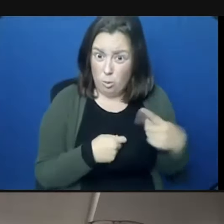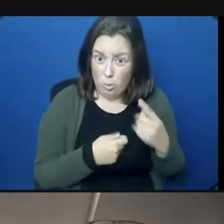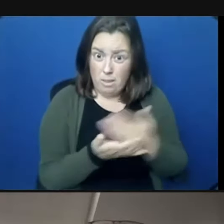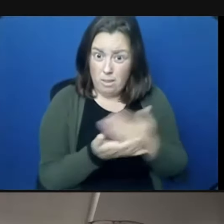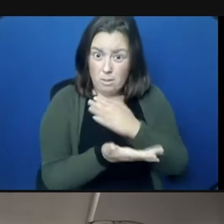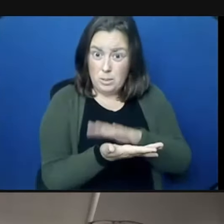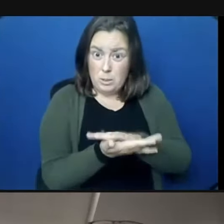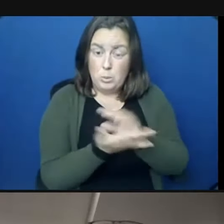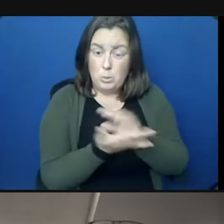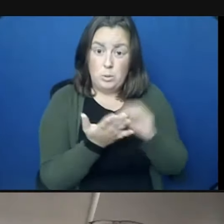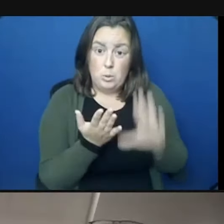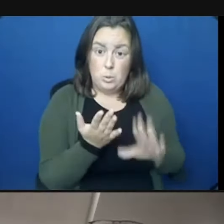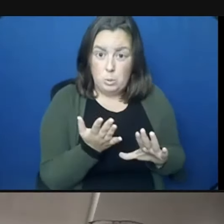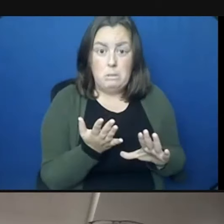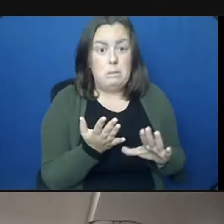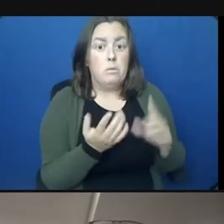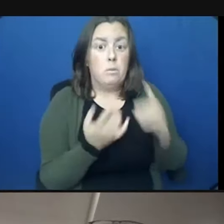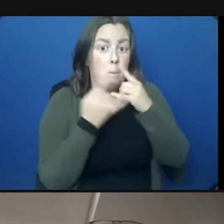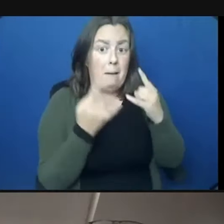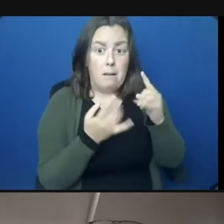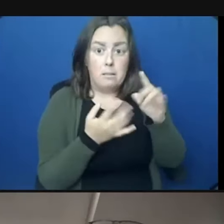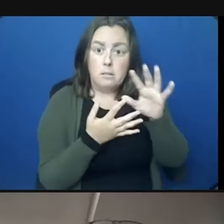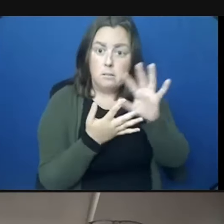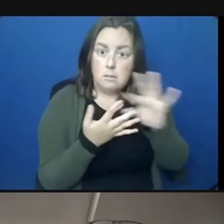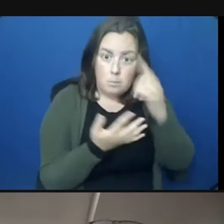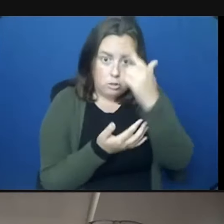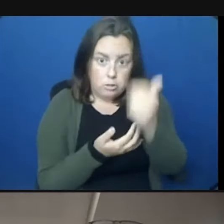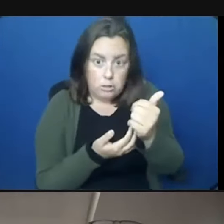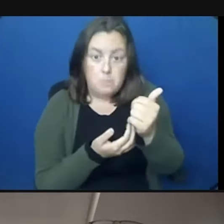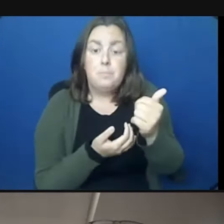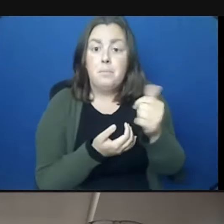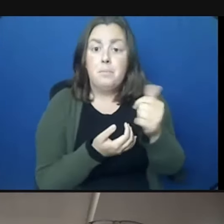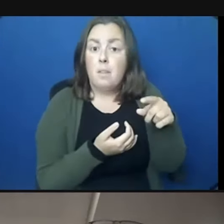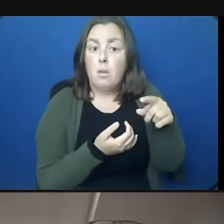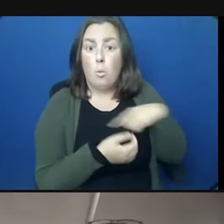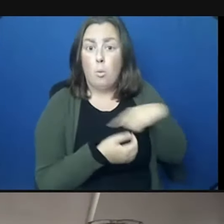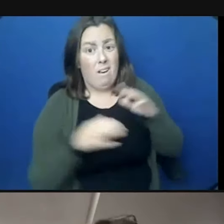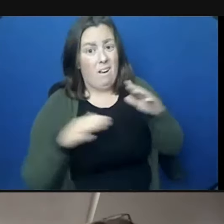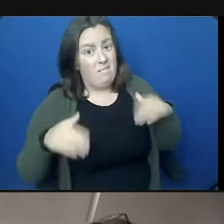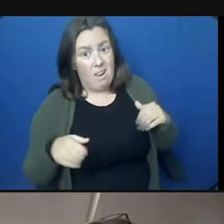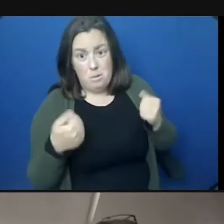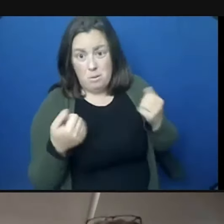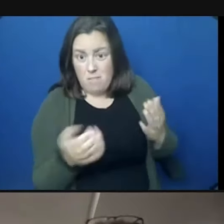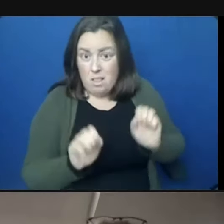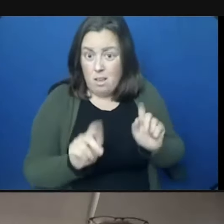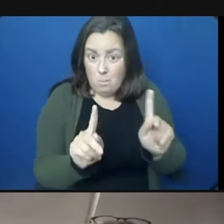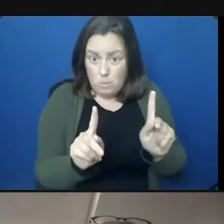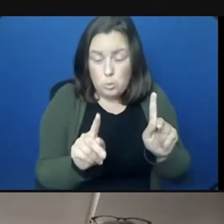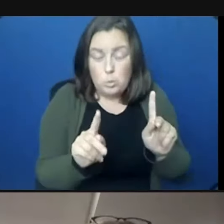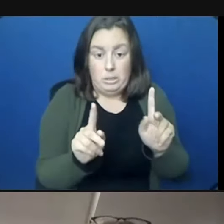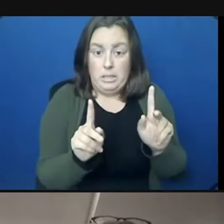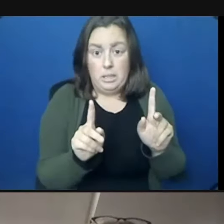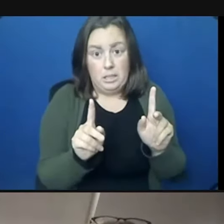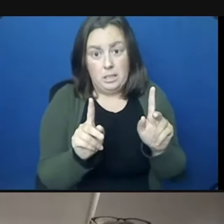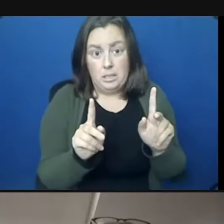from a mandate to a masking optional. We have not been provided the opportunity to express those concerns in an open forum since the decision was